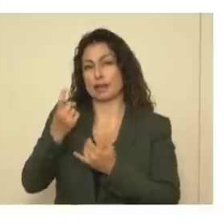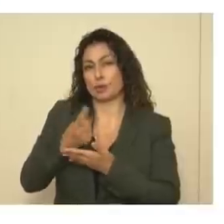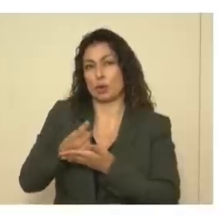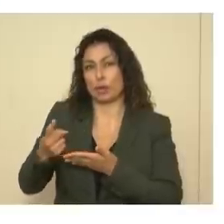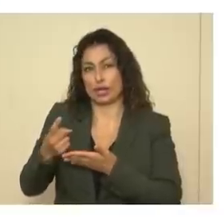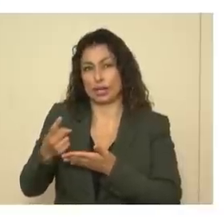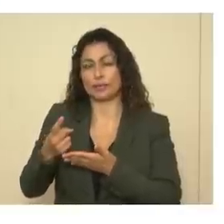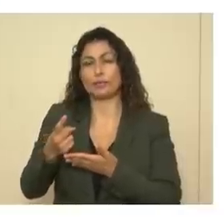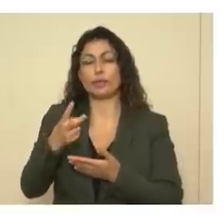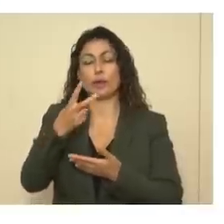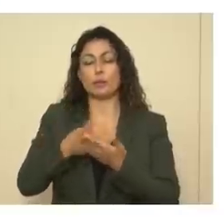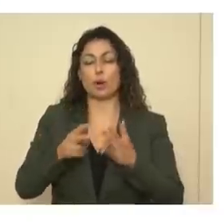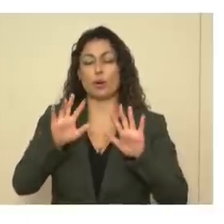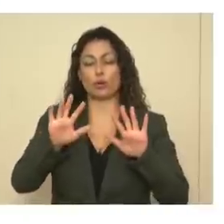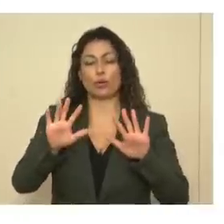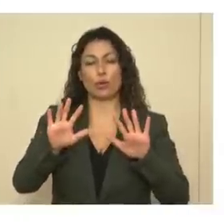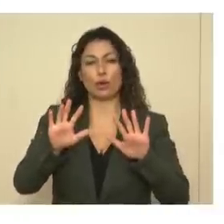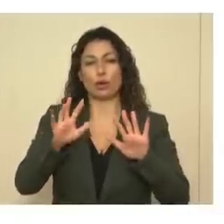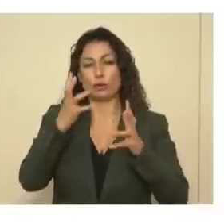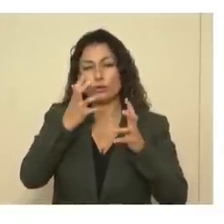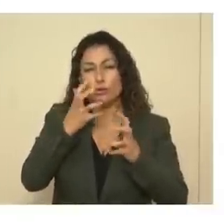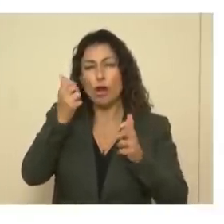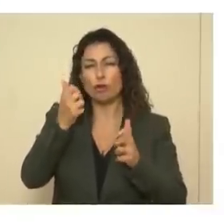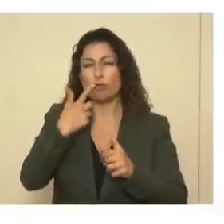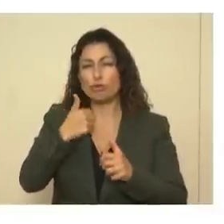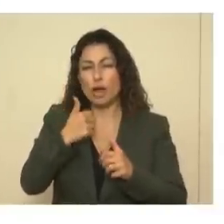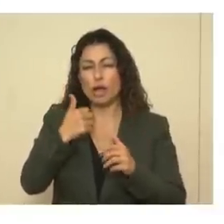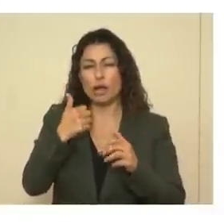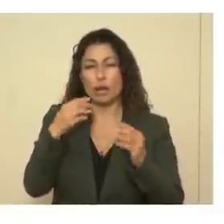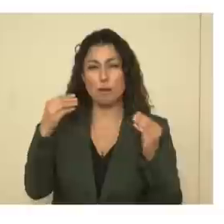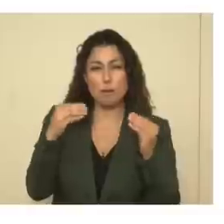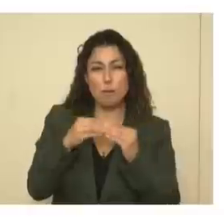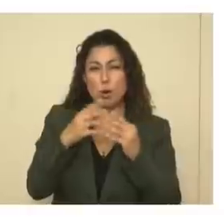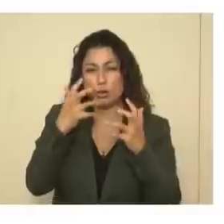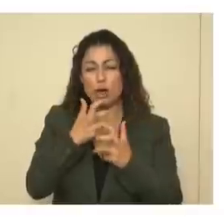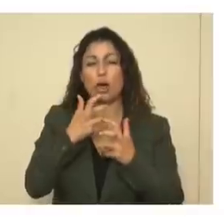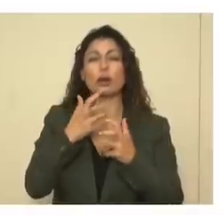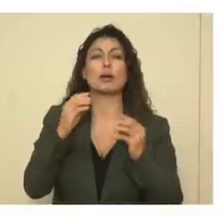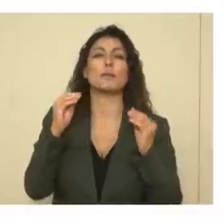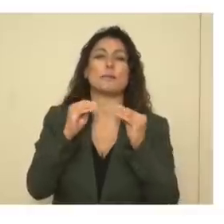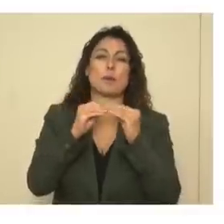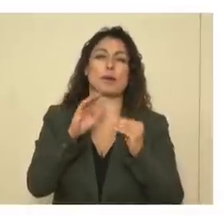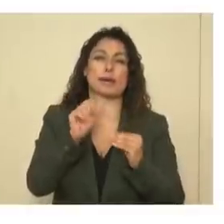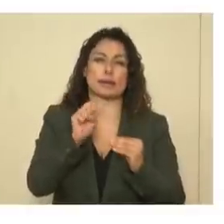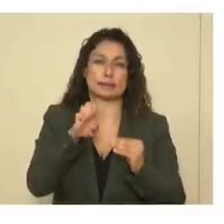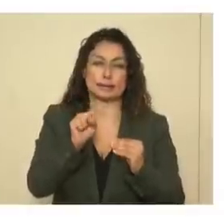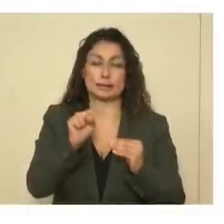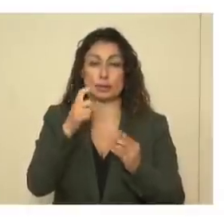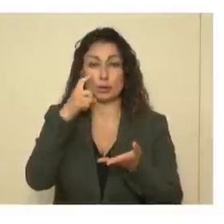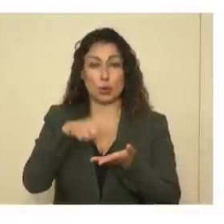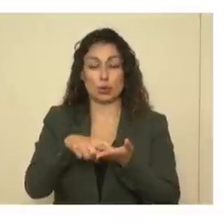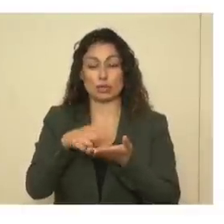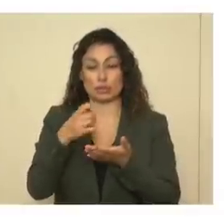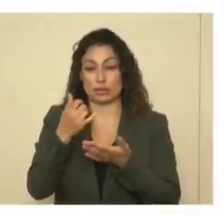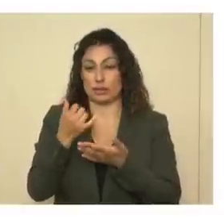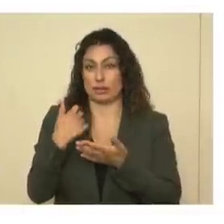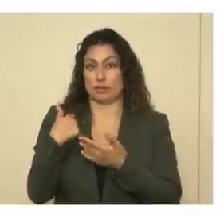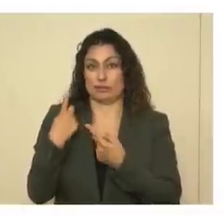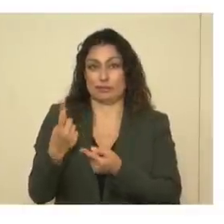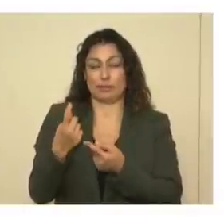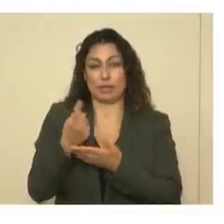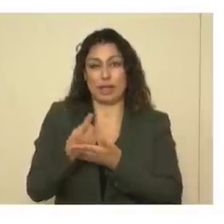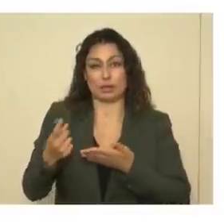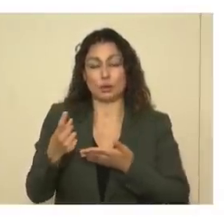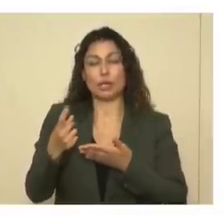On both maps, the darker red or orange it is, the more cases. And you can see, actually, right now in the past week, we're seeing more